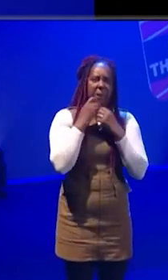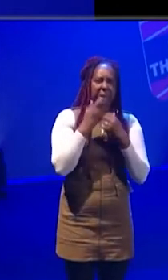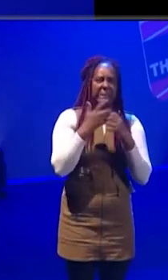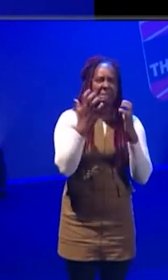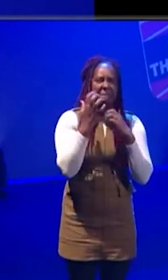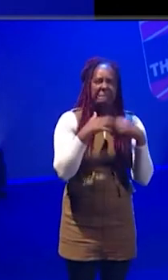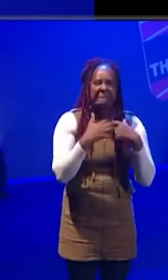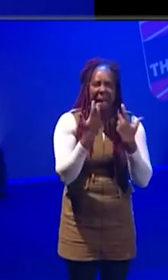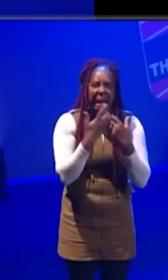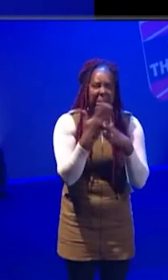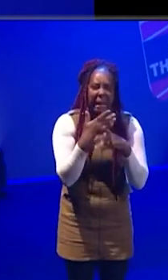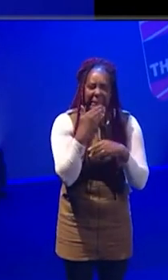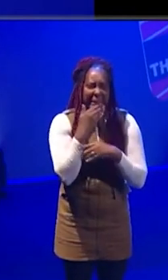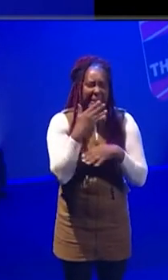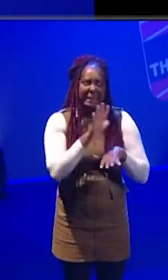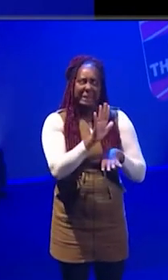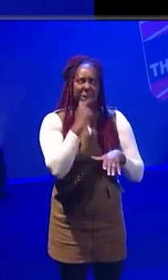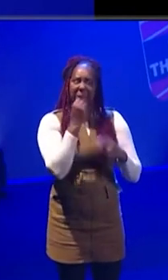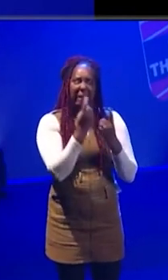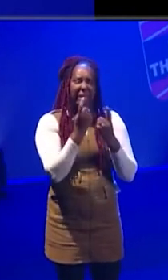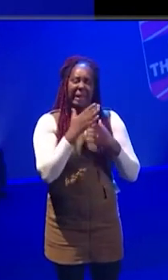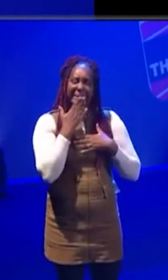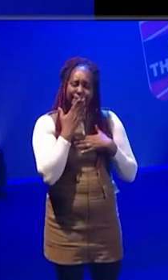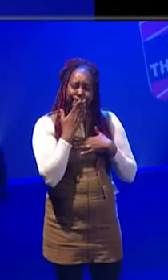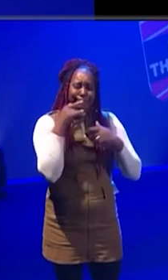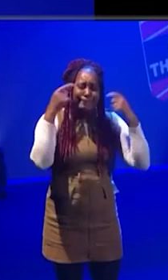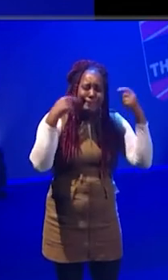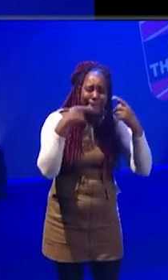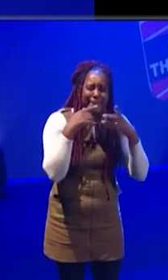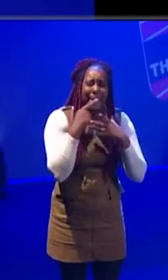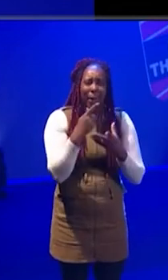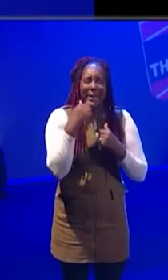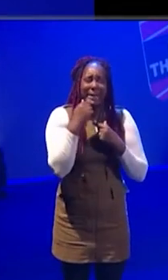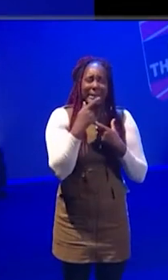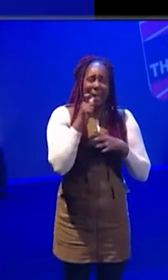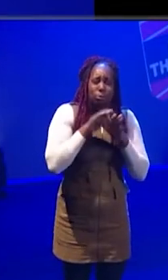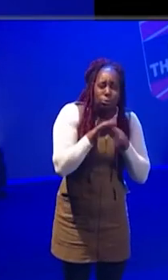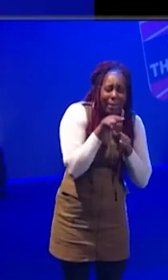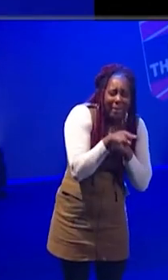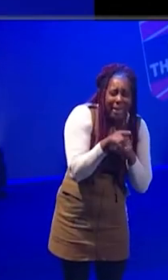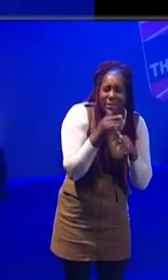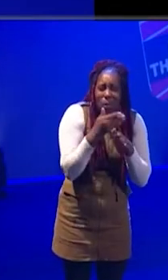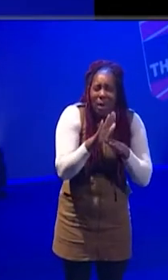which was never really my thing. I know I wasn't never really a gearhead. I didn't really care that much about that stuff.